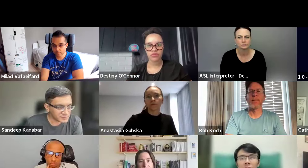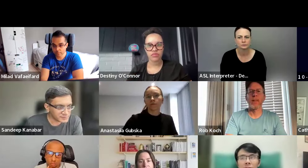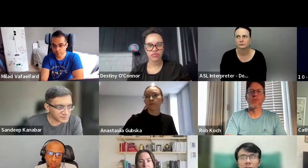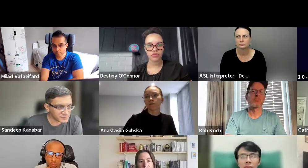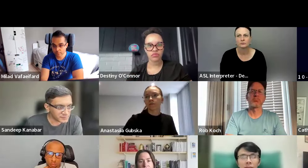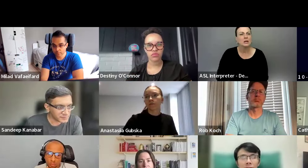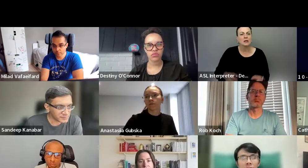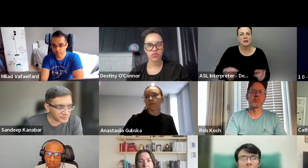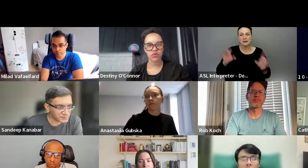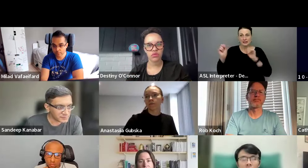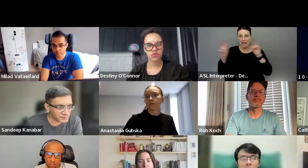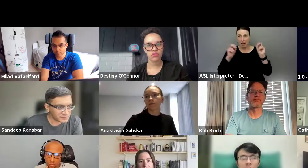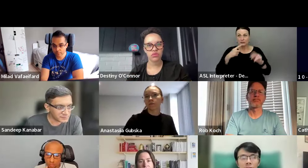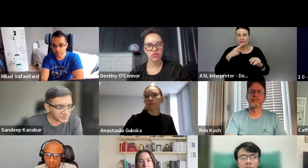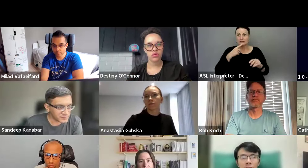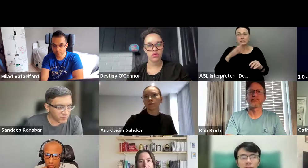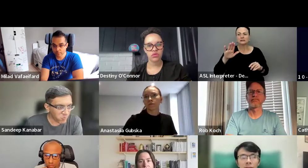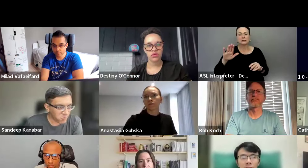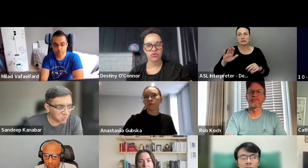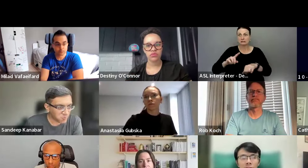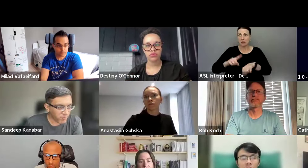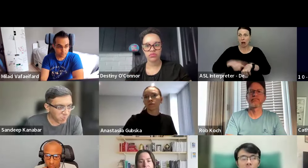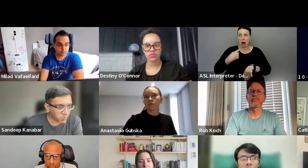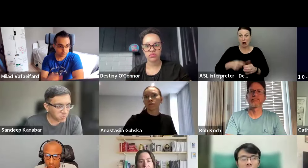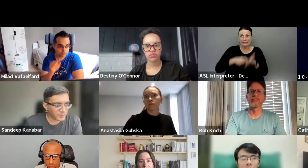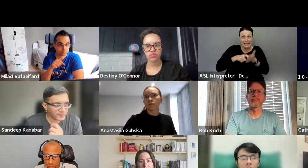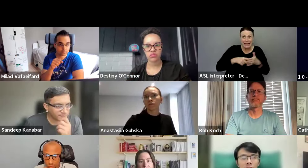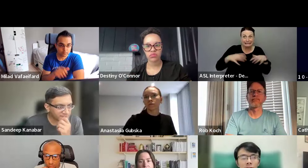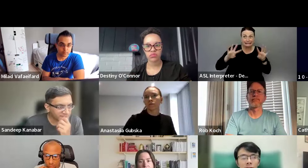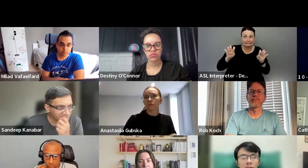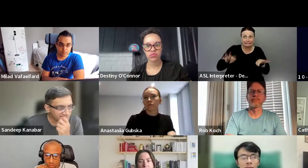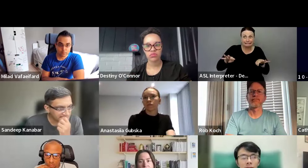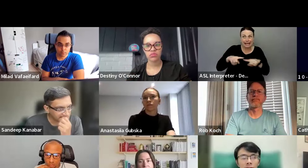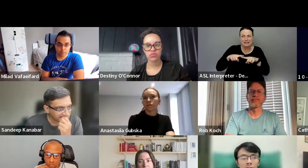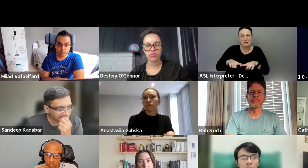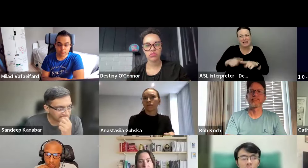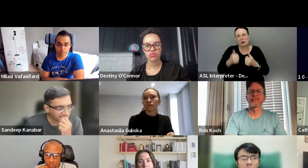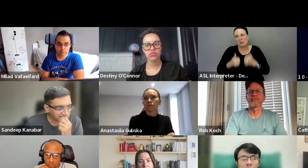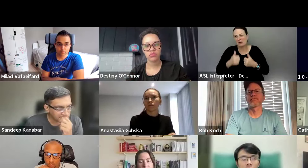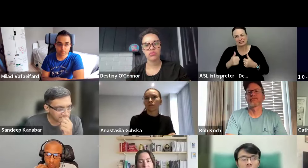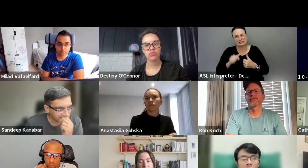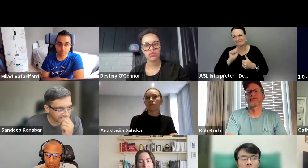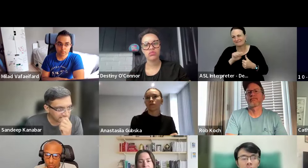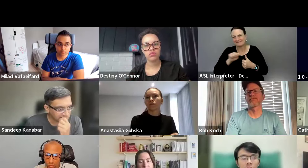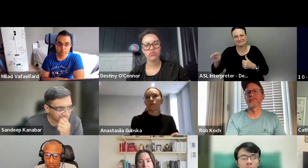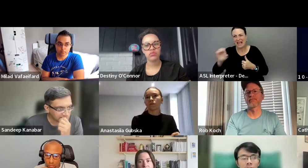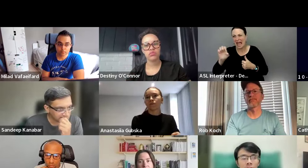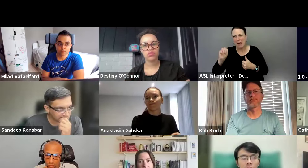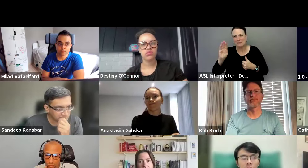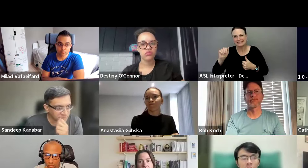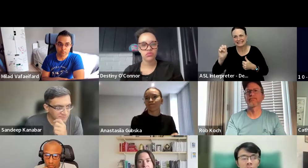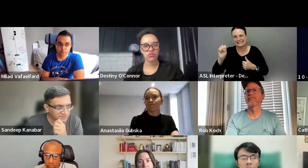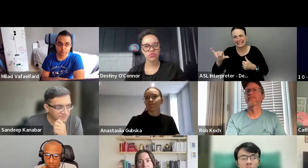Yeah. And how long it takes, it literally depends on which, uh, embassy you go,